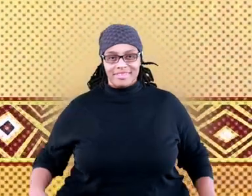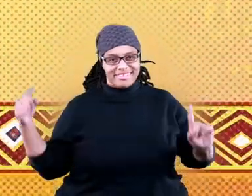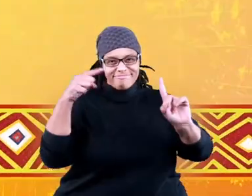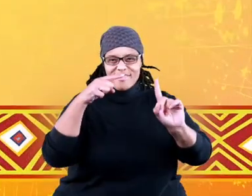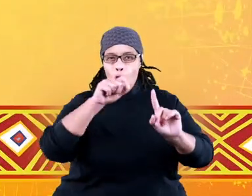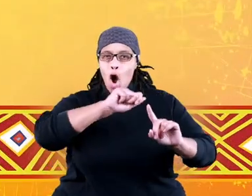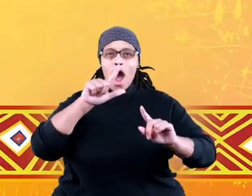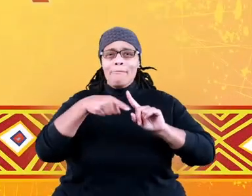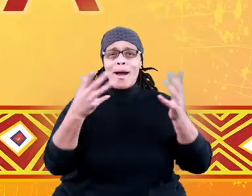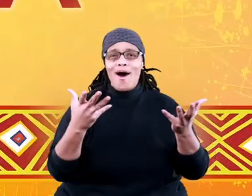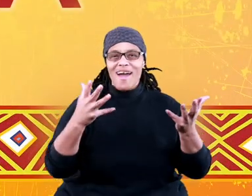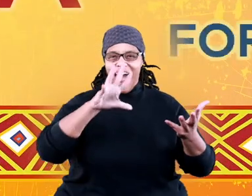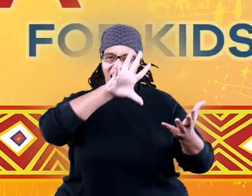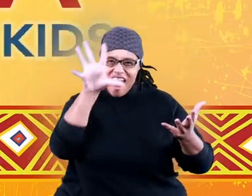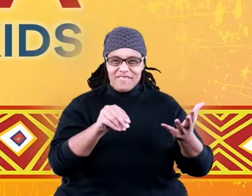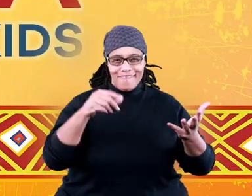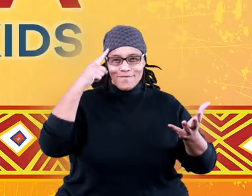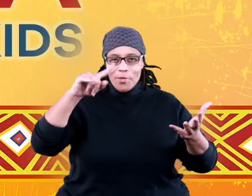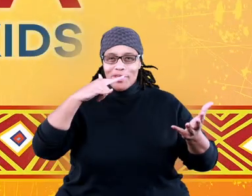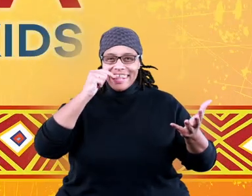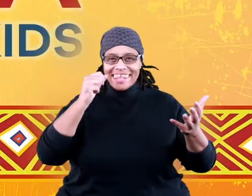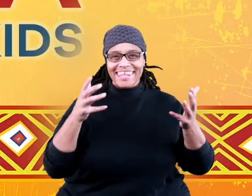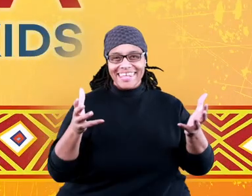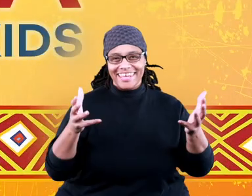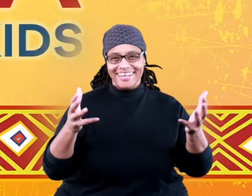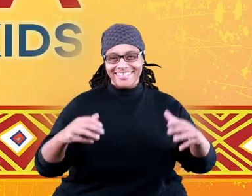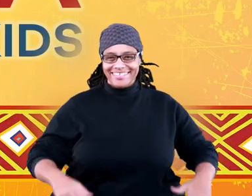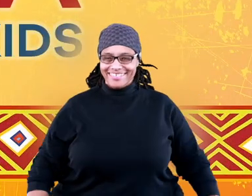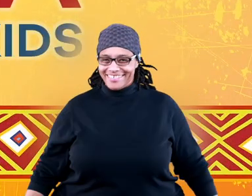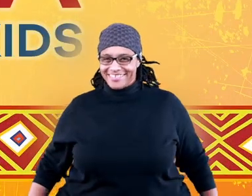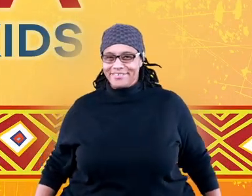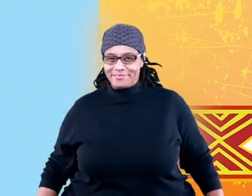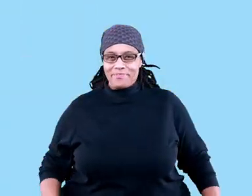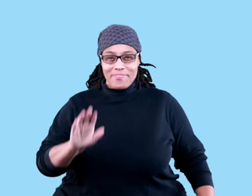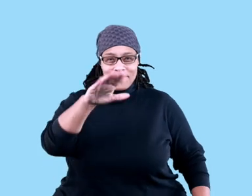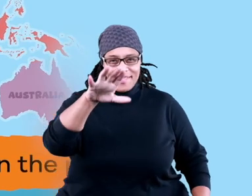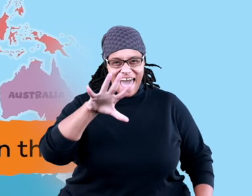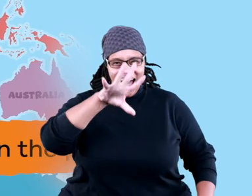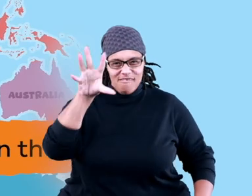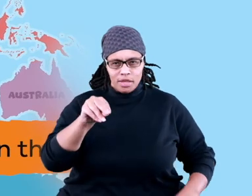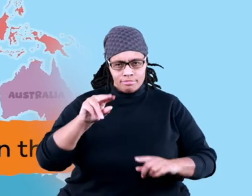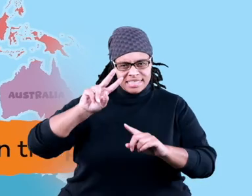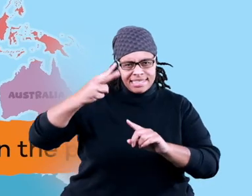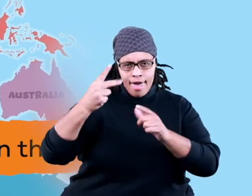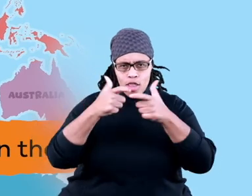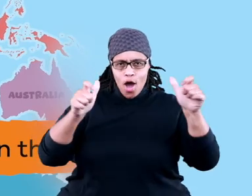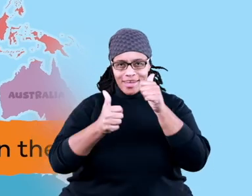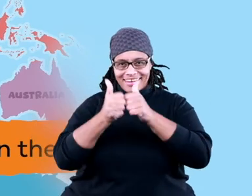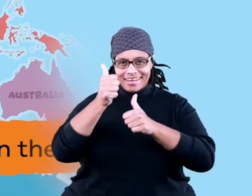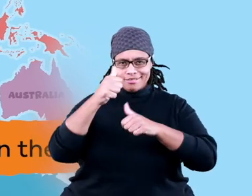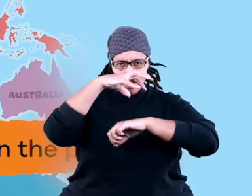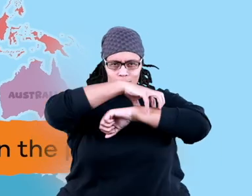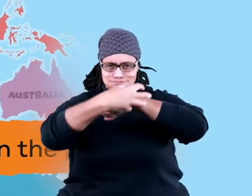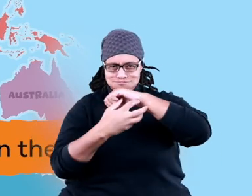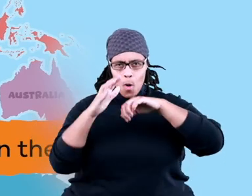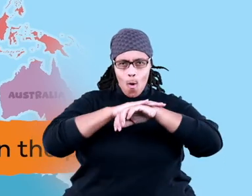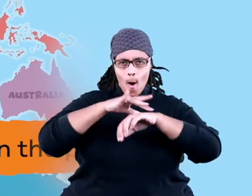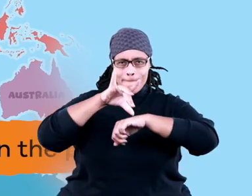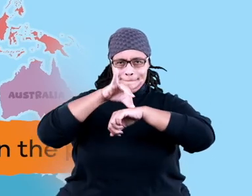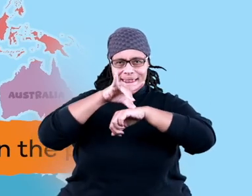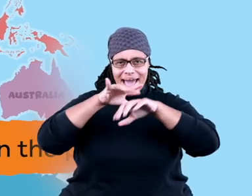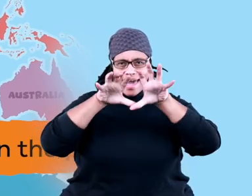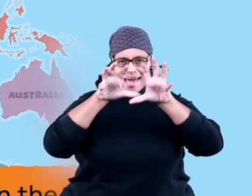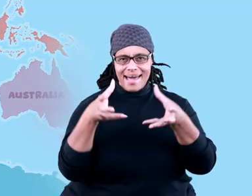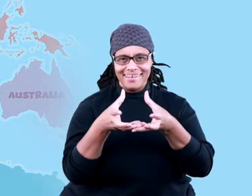All About Africa for Kids Africa is the second largest continent